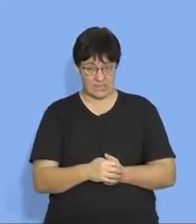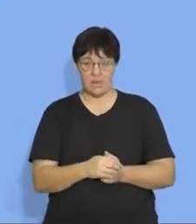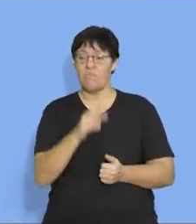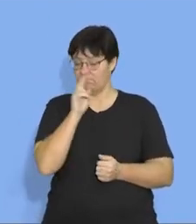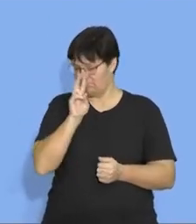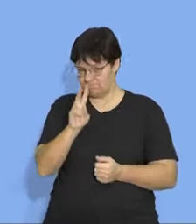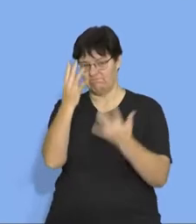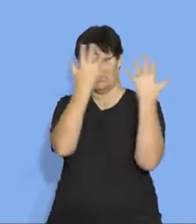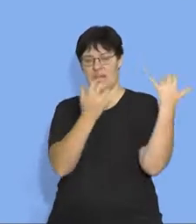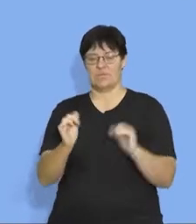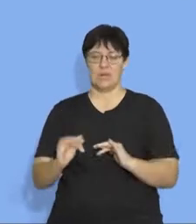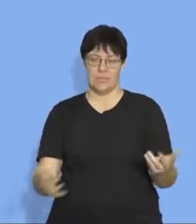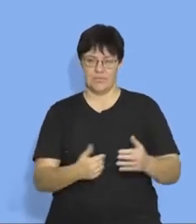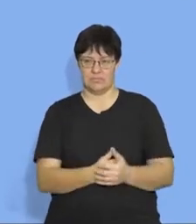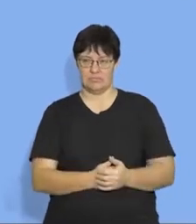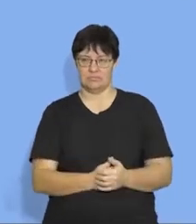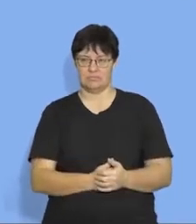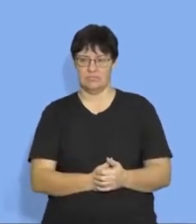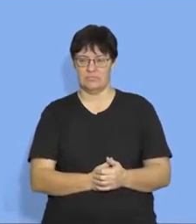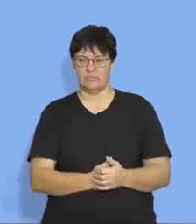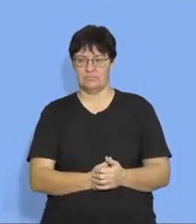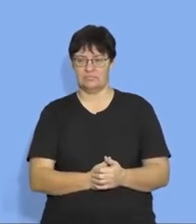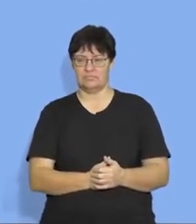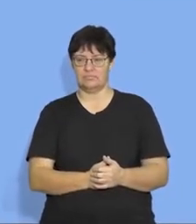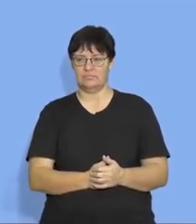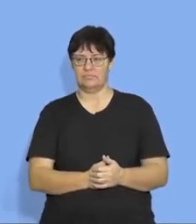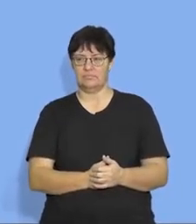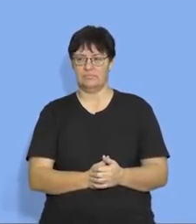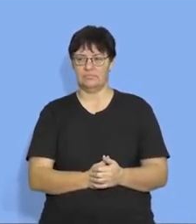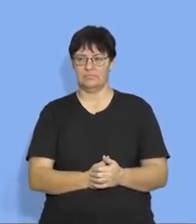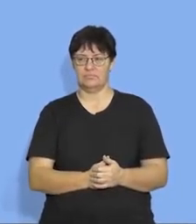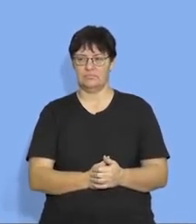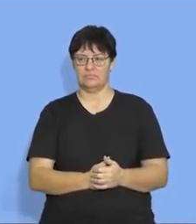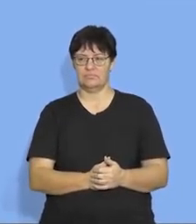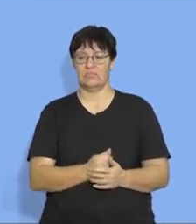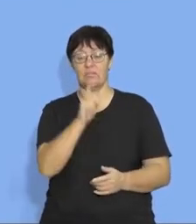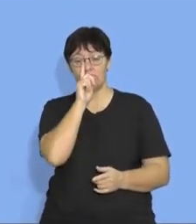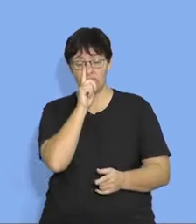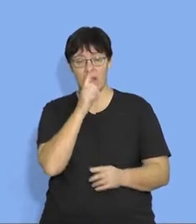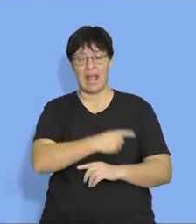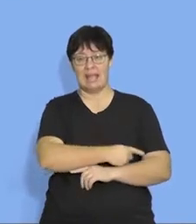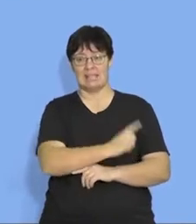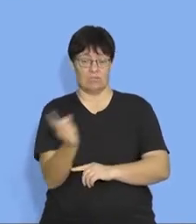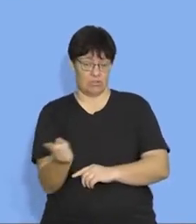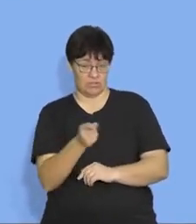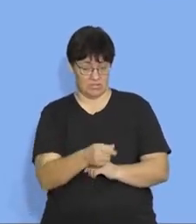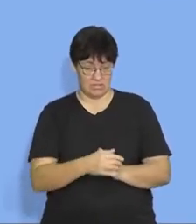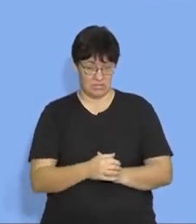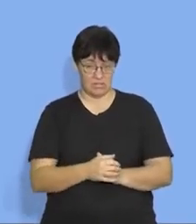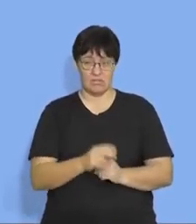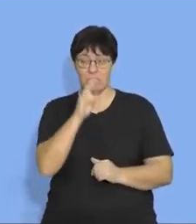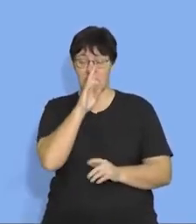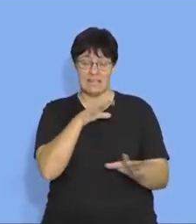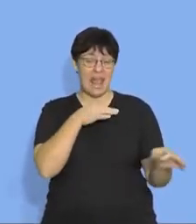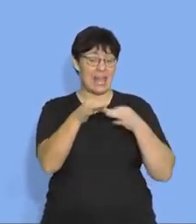look at our calculations. Okay. We can look at our calculations. When we look at acceleration, we need to